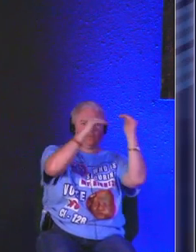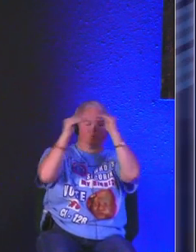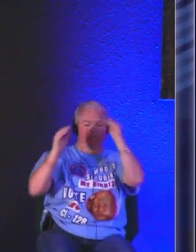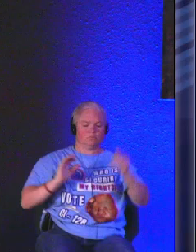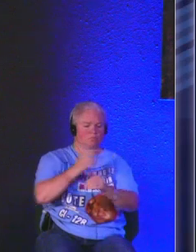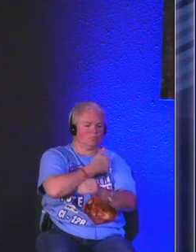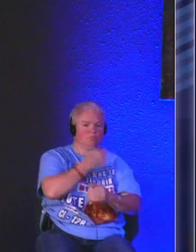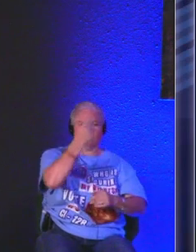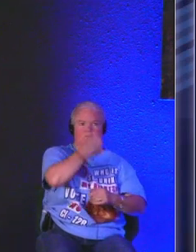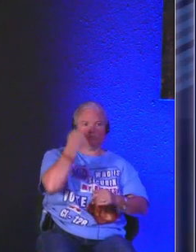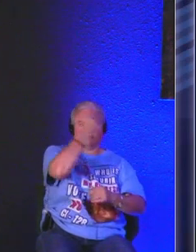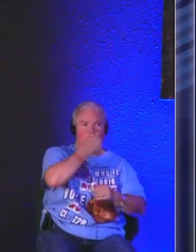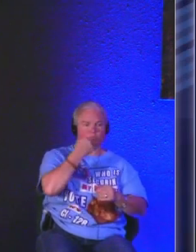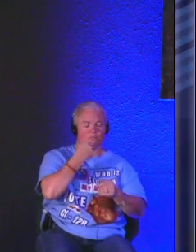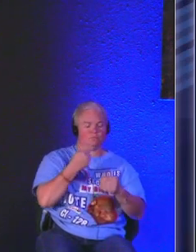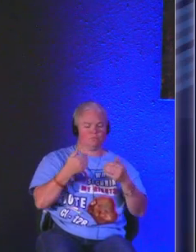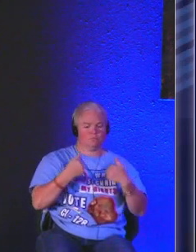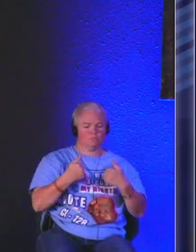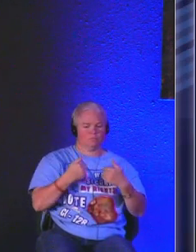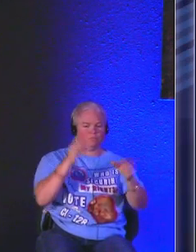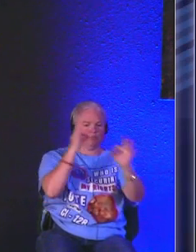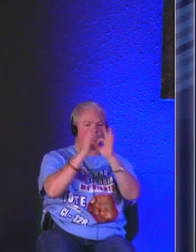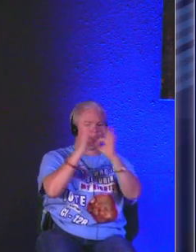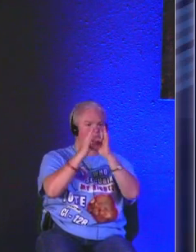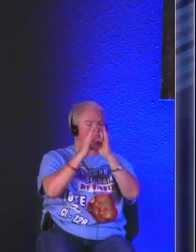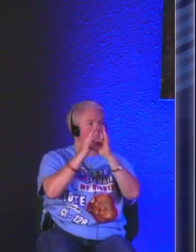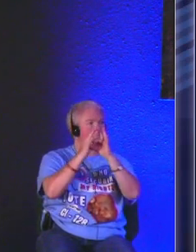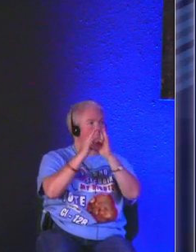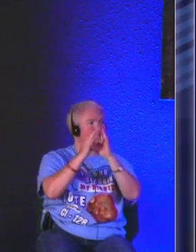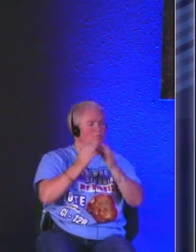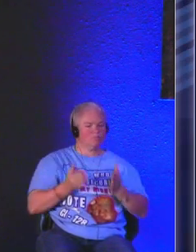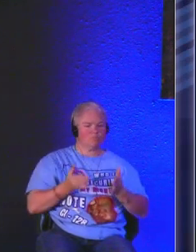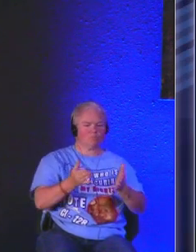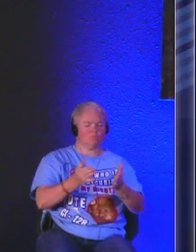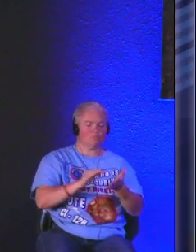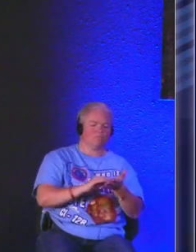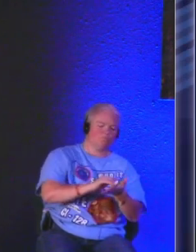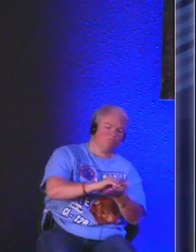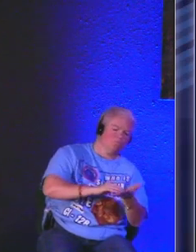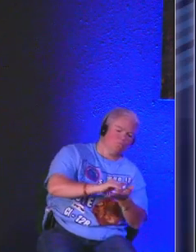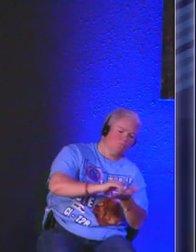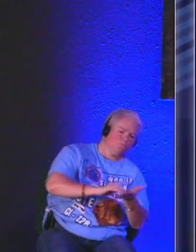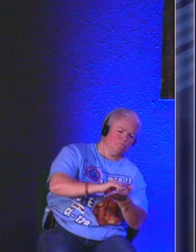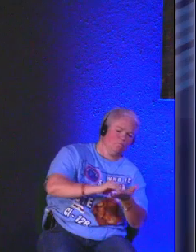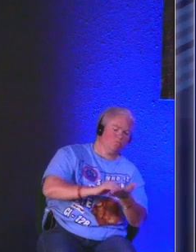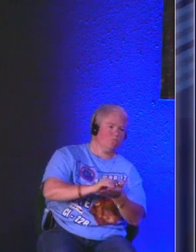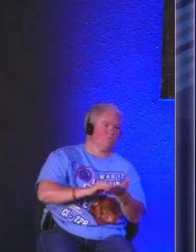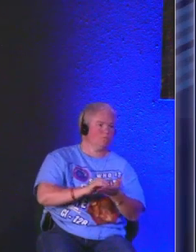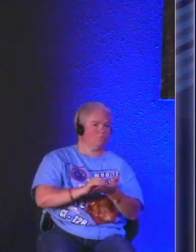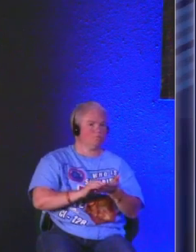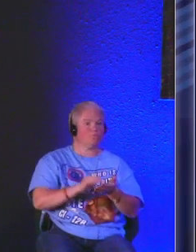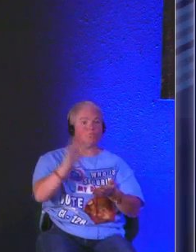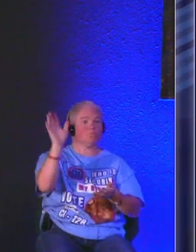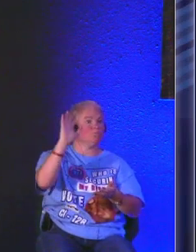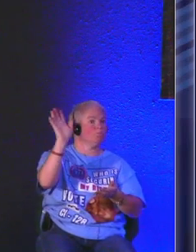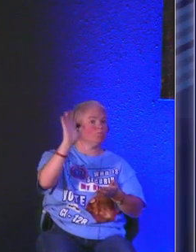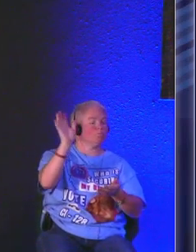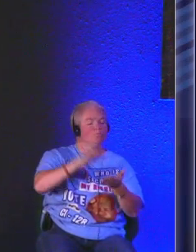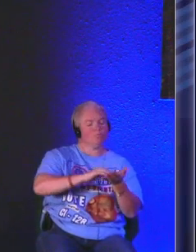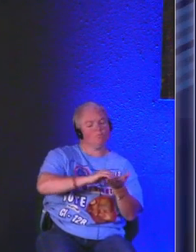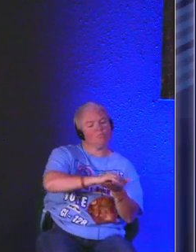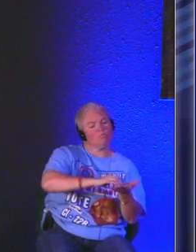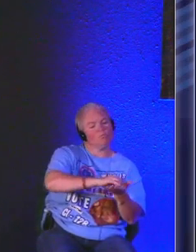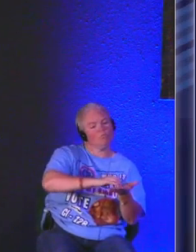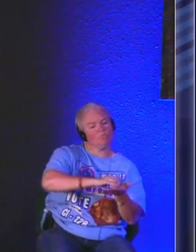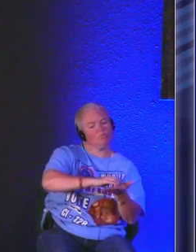face because of our faith it just brings a weariness anybody experiencing